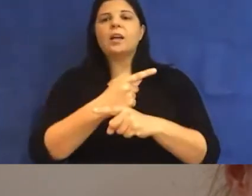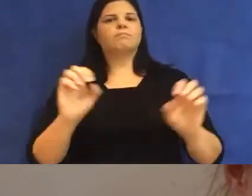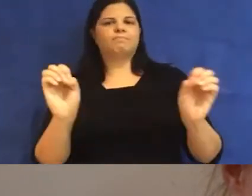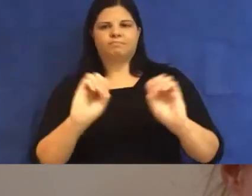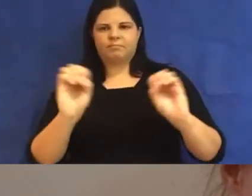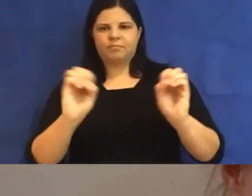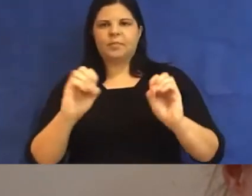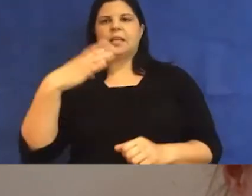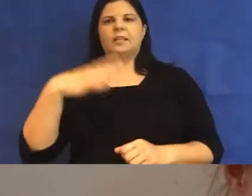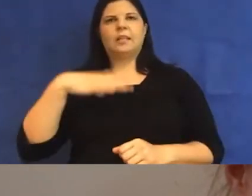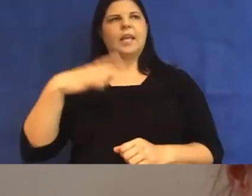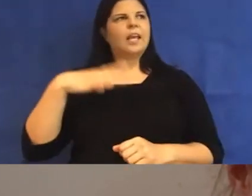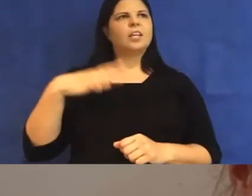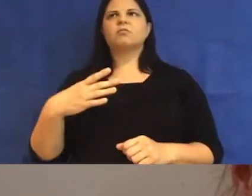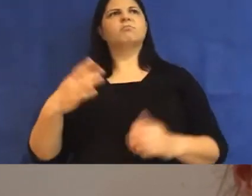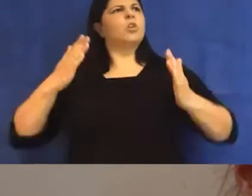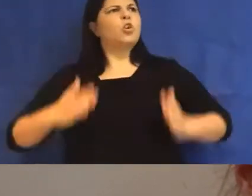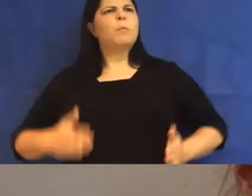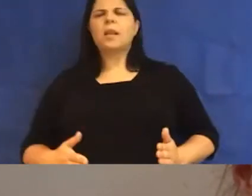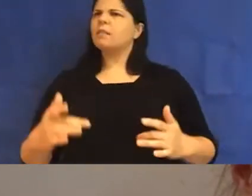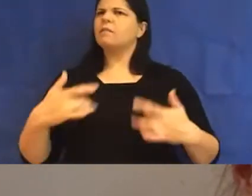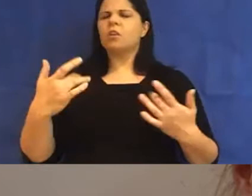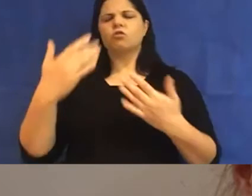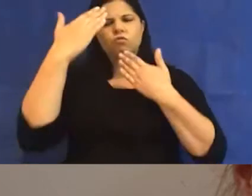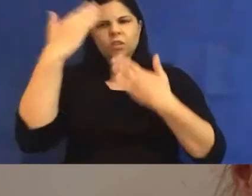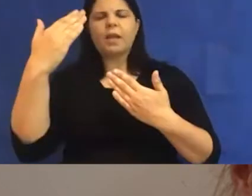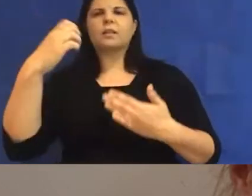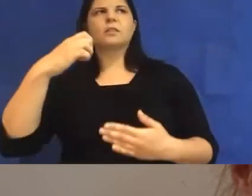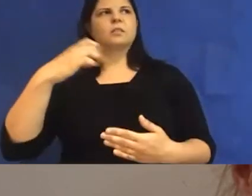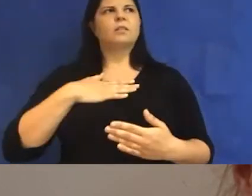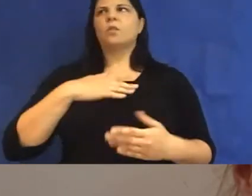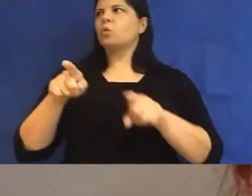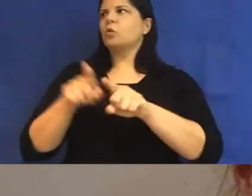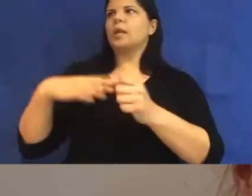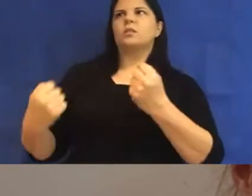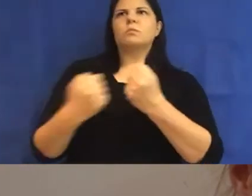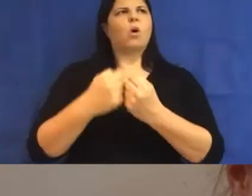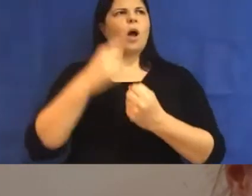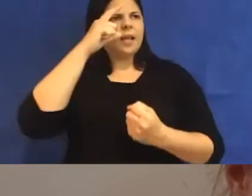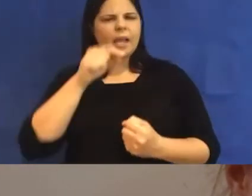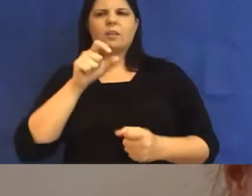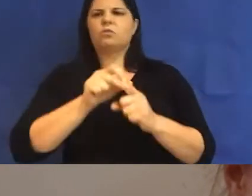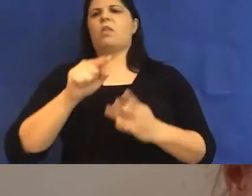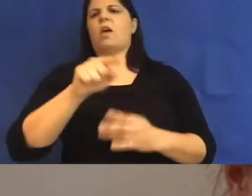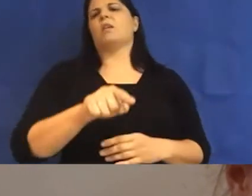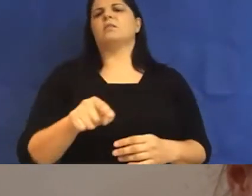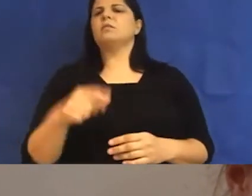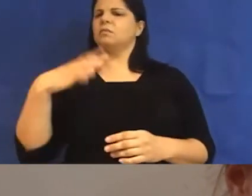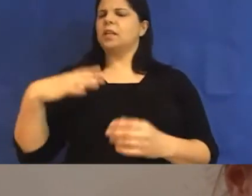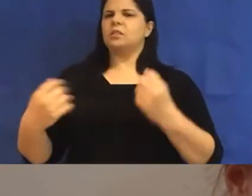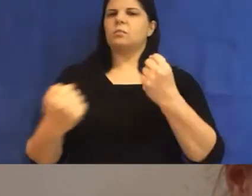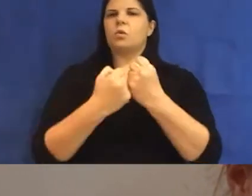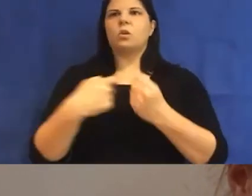humanity and the celebration and support to be brave enough to choose that dignity. We stopped being guilty in private. And